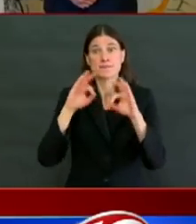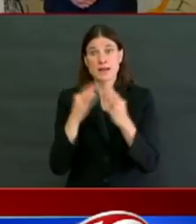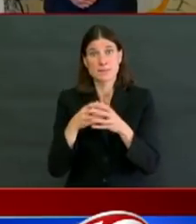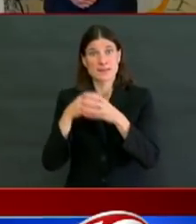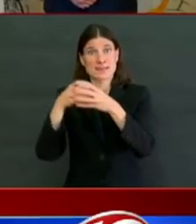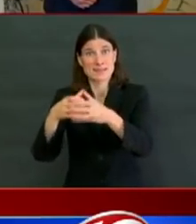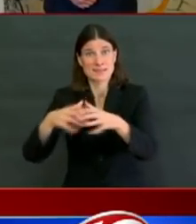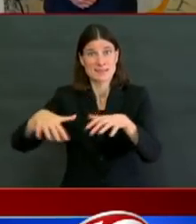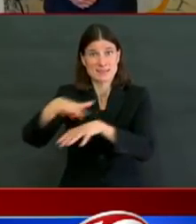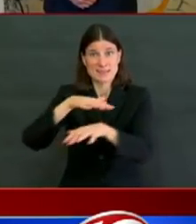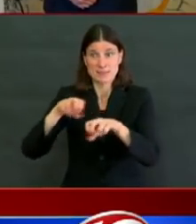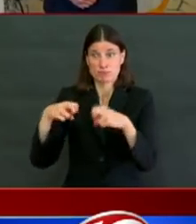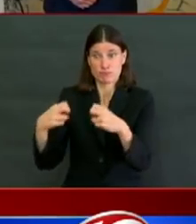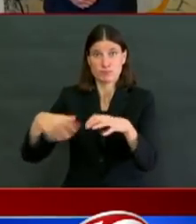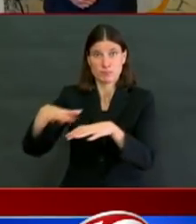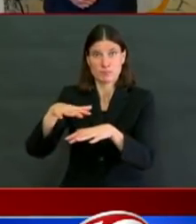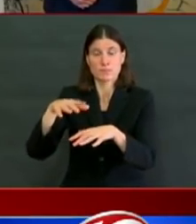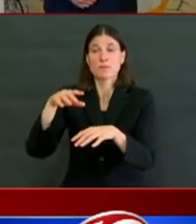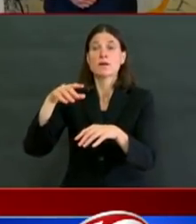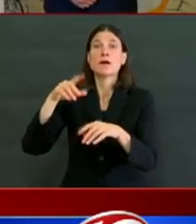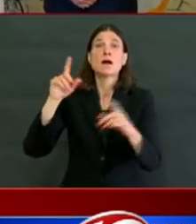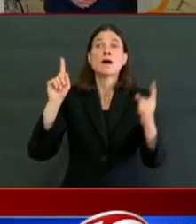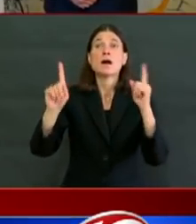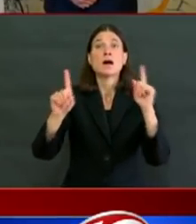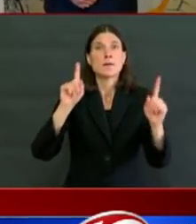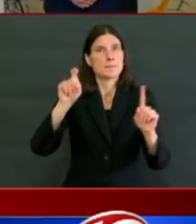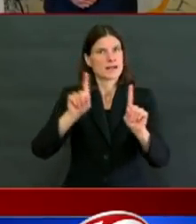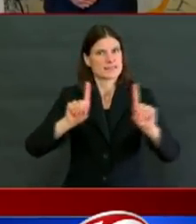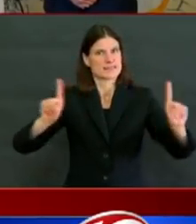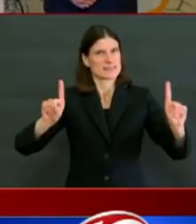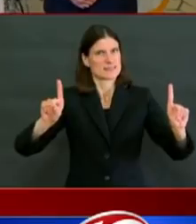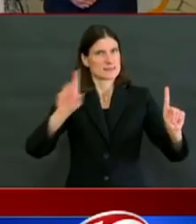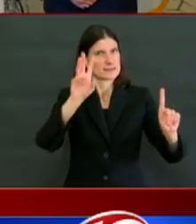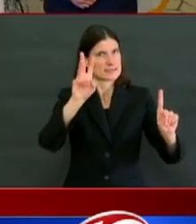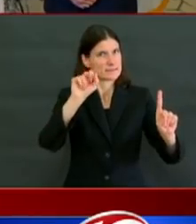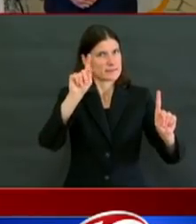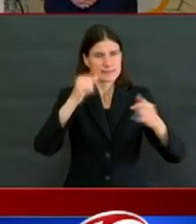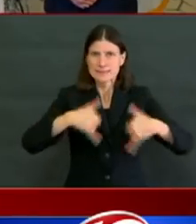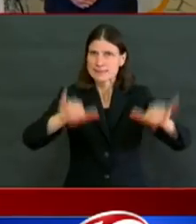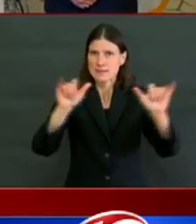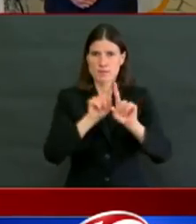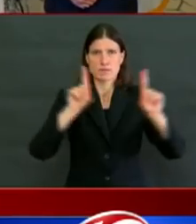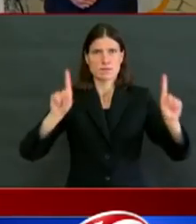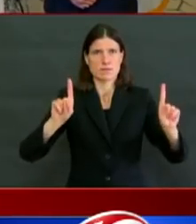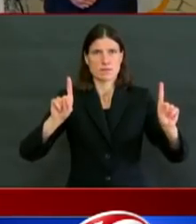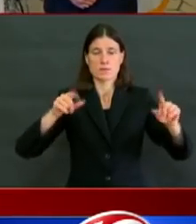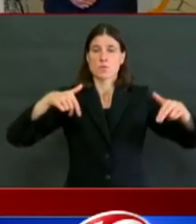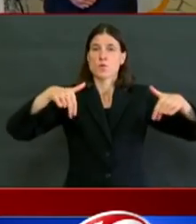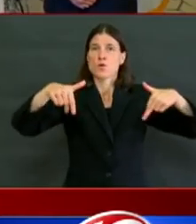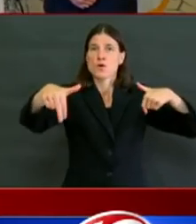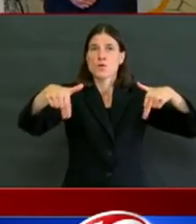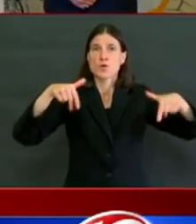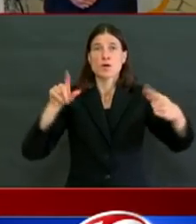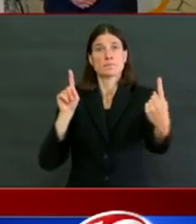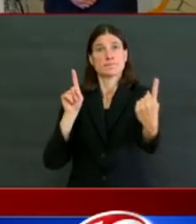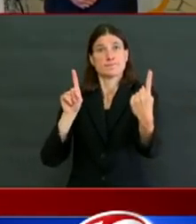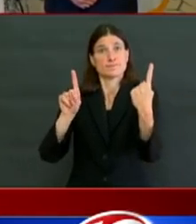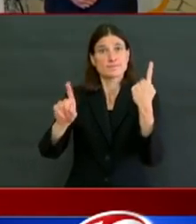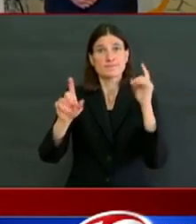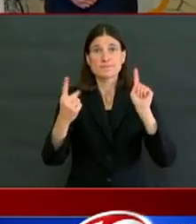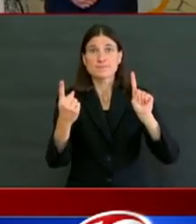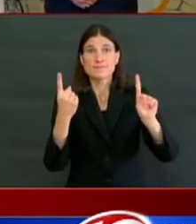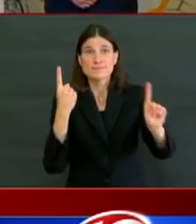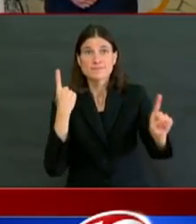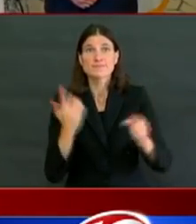For other people that you see there that you don't know, six feet apart. No pickup basketball games. No, you know, pickup